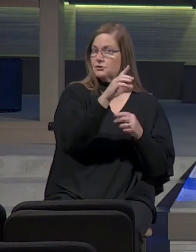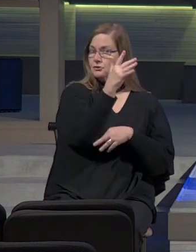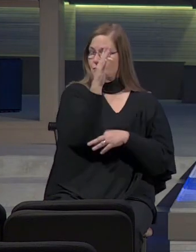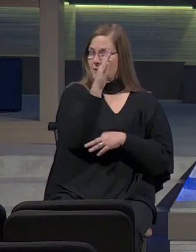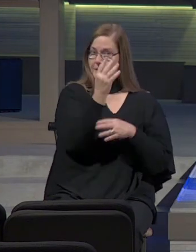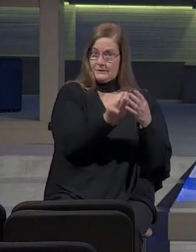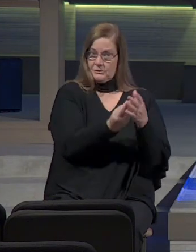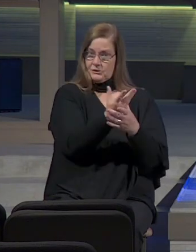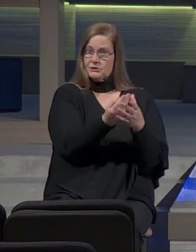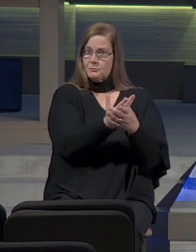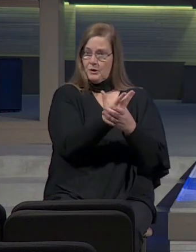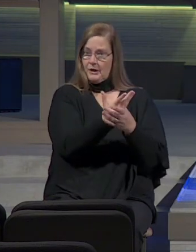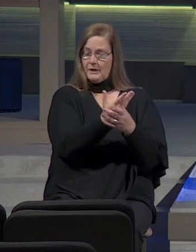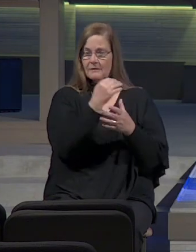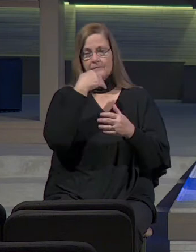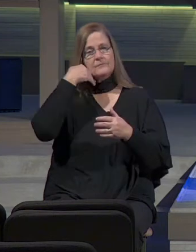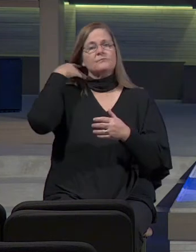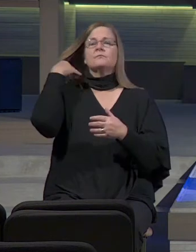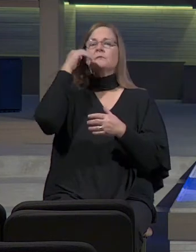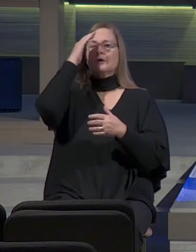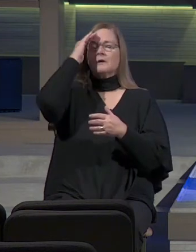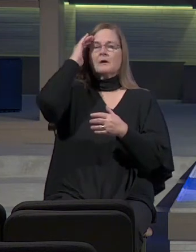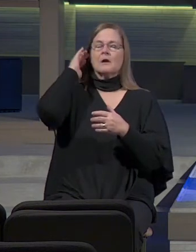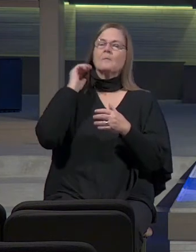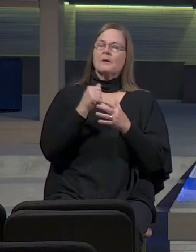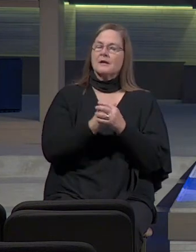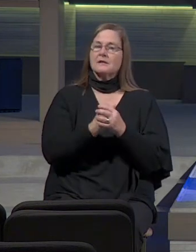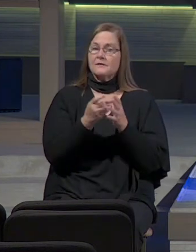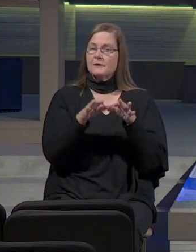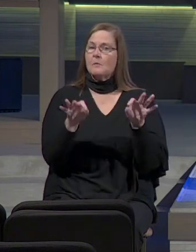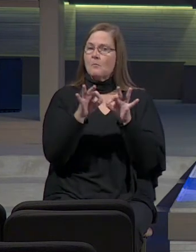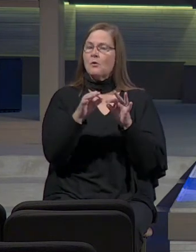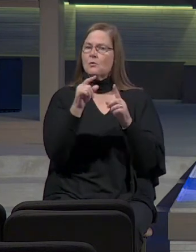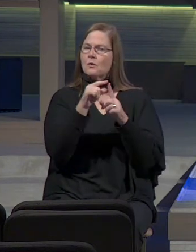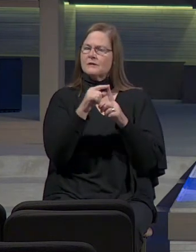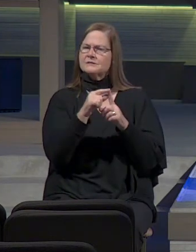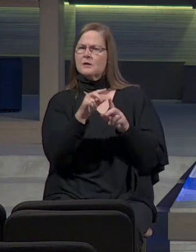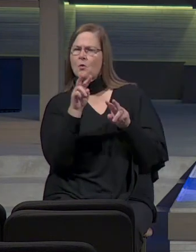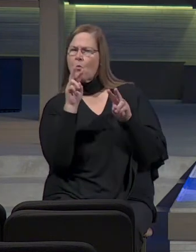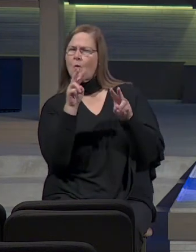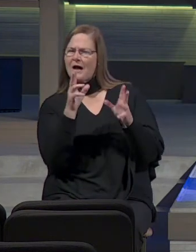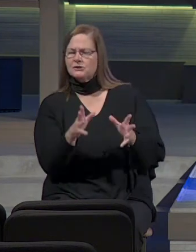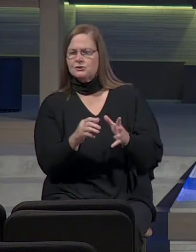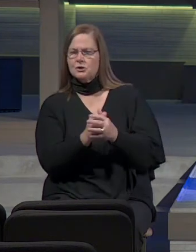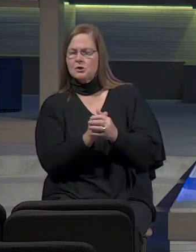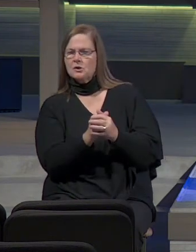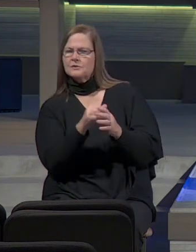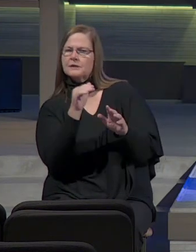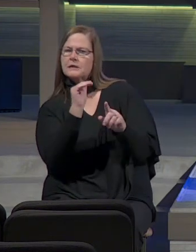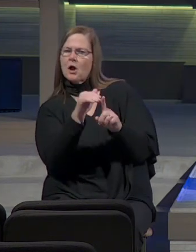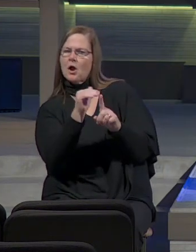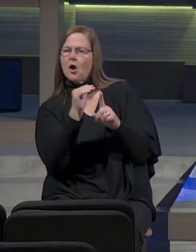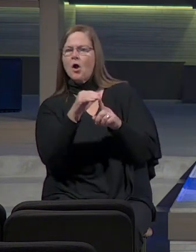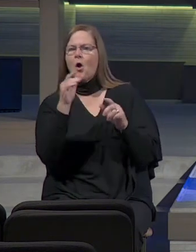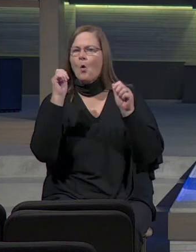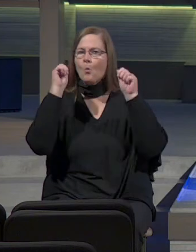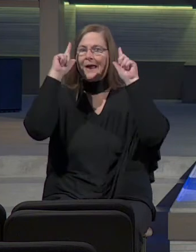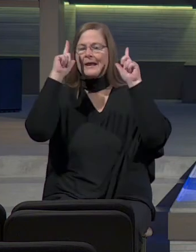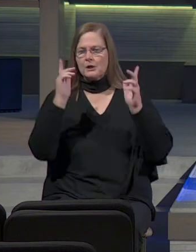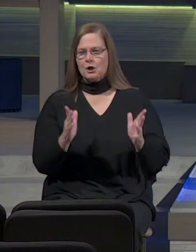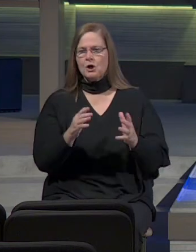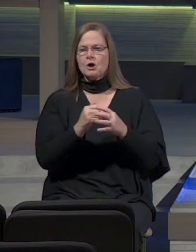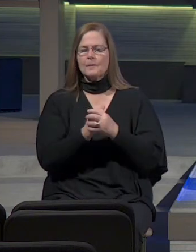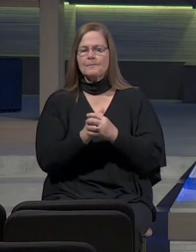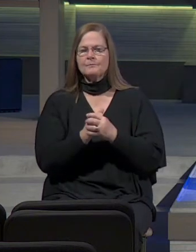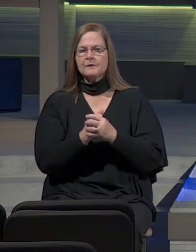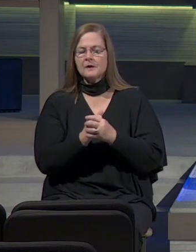But the key word here is it's the watcher, it's the awakener. And so look, as soon as you look out and you see that almond branch and